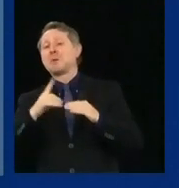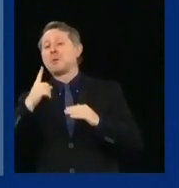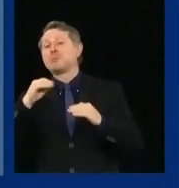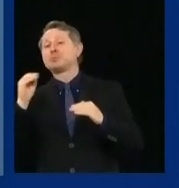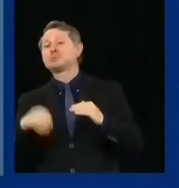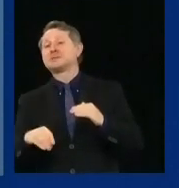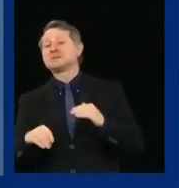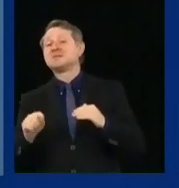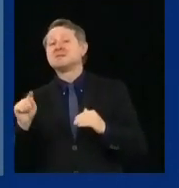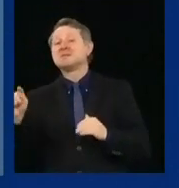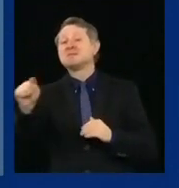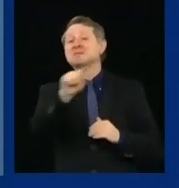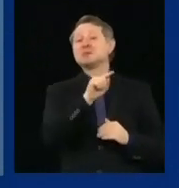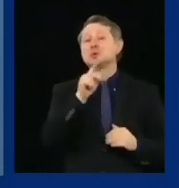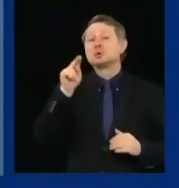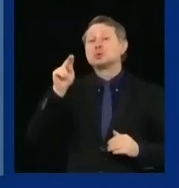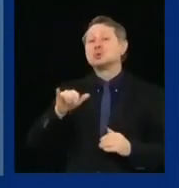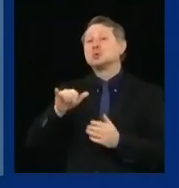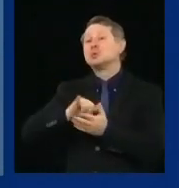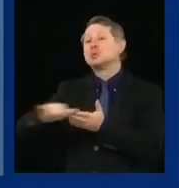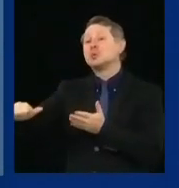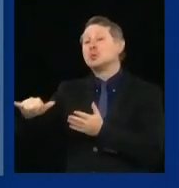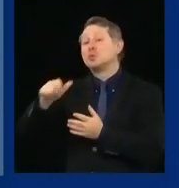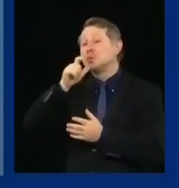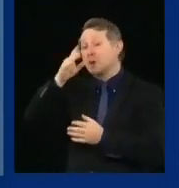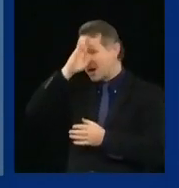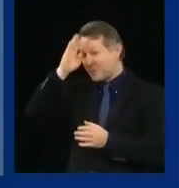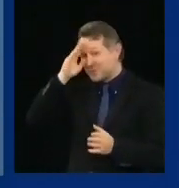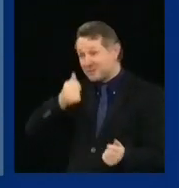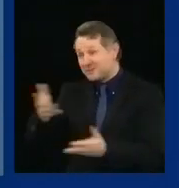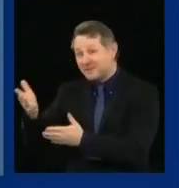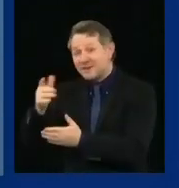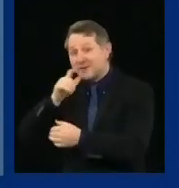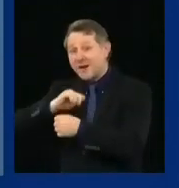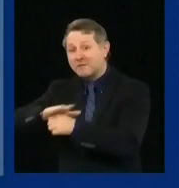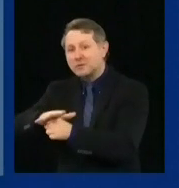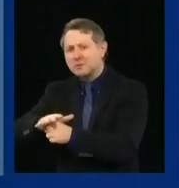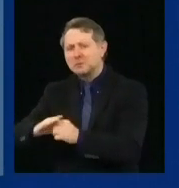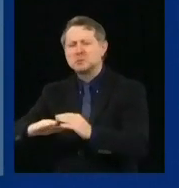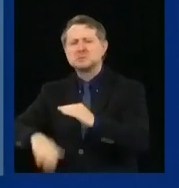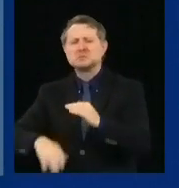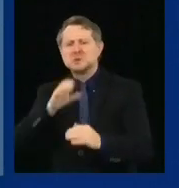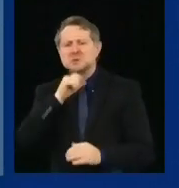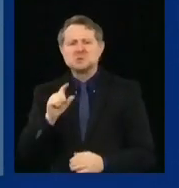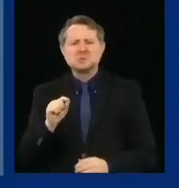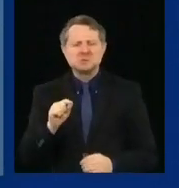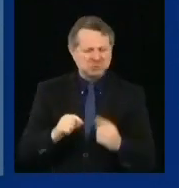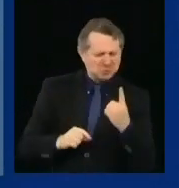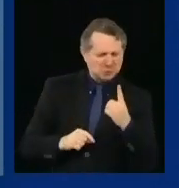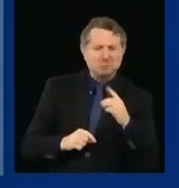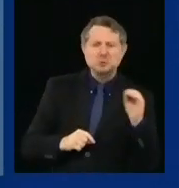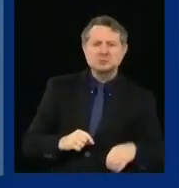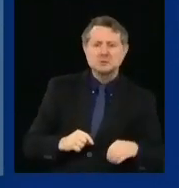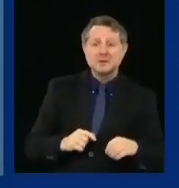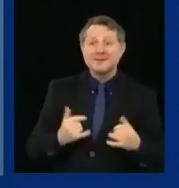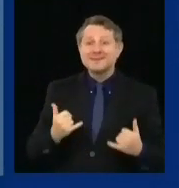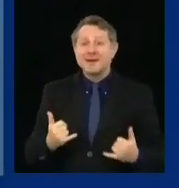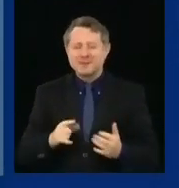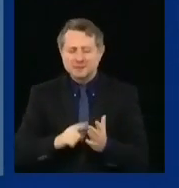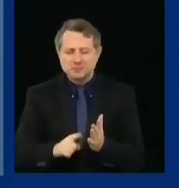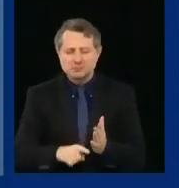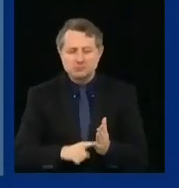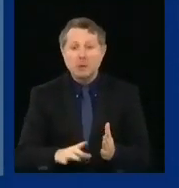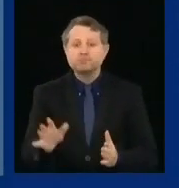under 20 years old. Now we're finding out that may not be 100% accurate